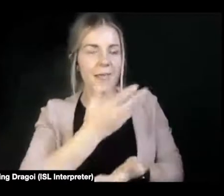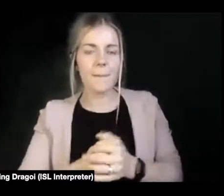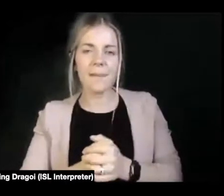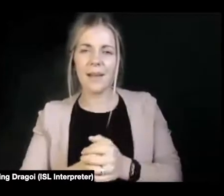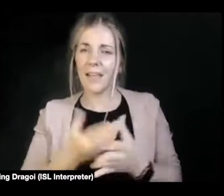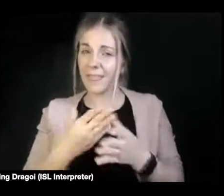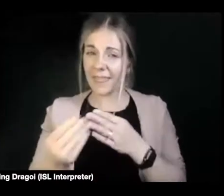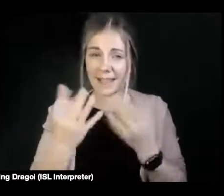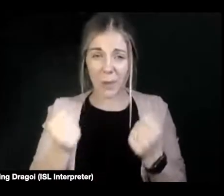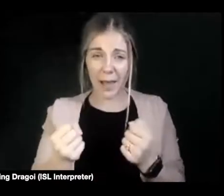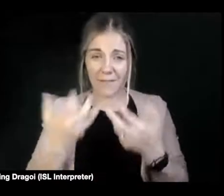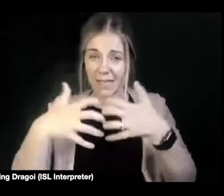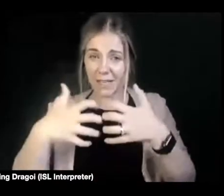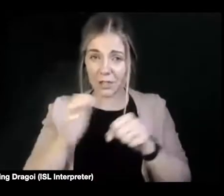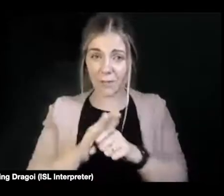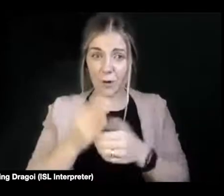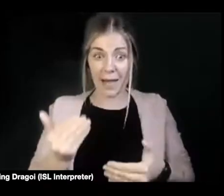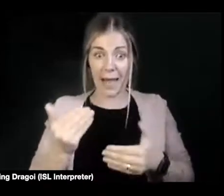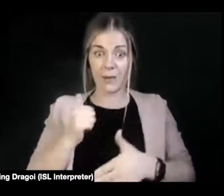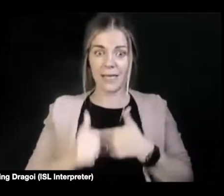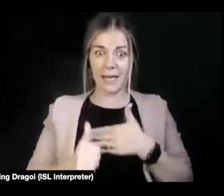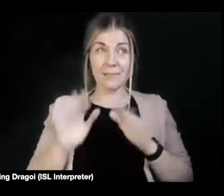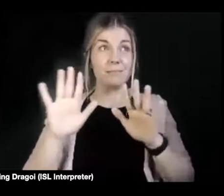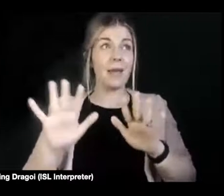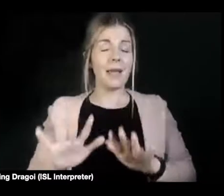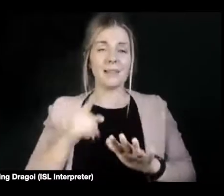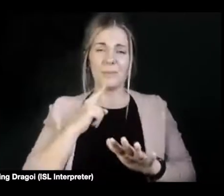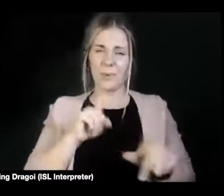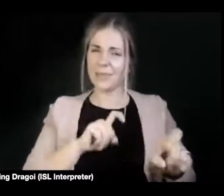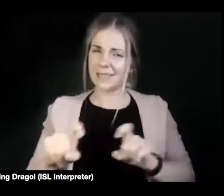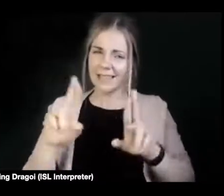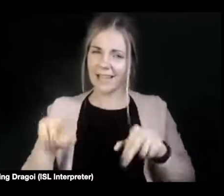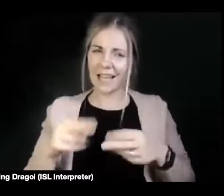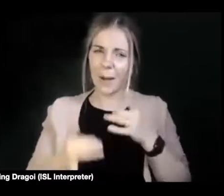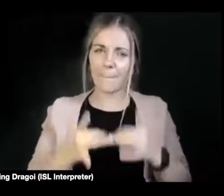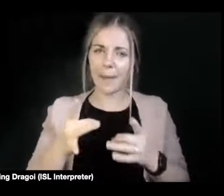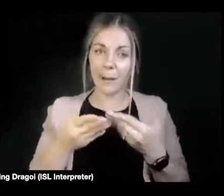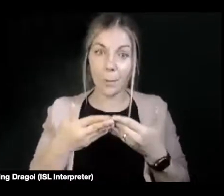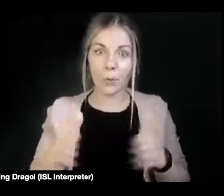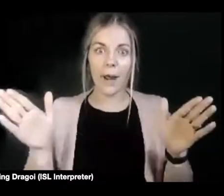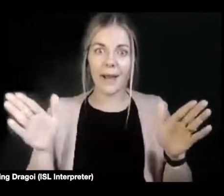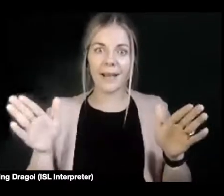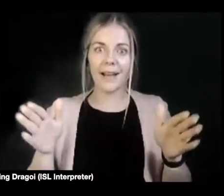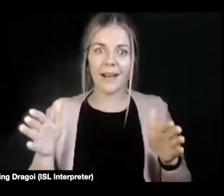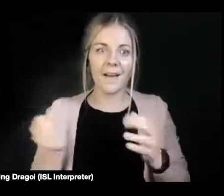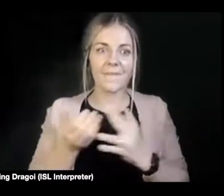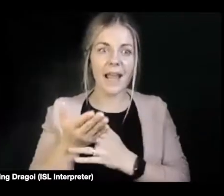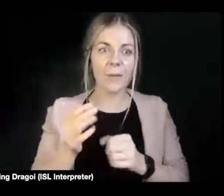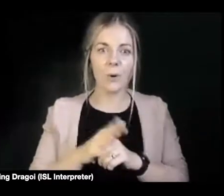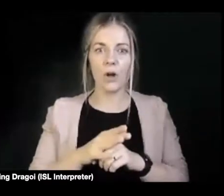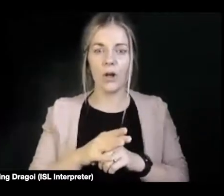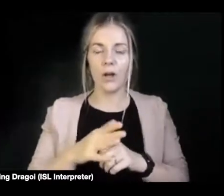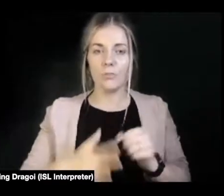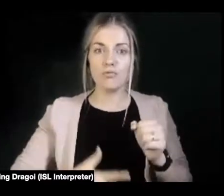with technology is unbelievable. And yet we still can't make widely available. Pregnancy tests are universally